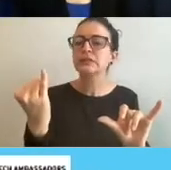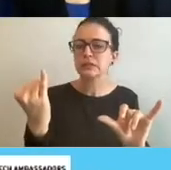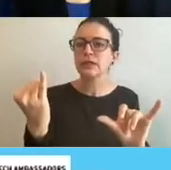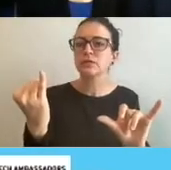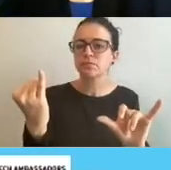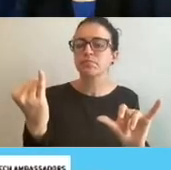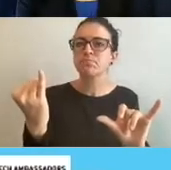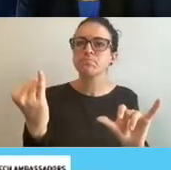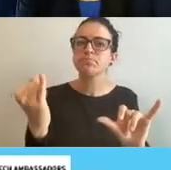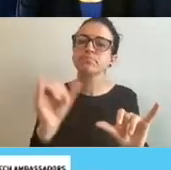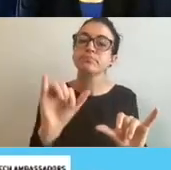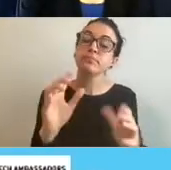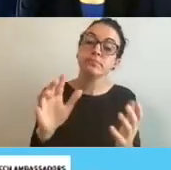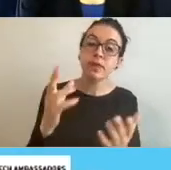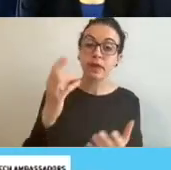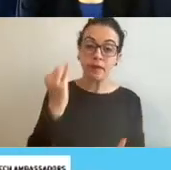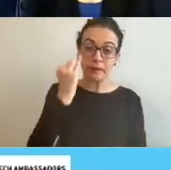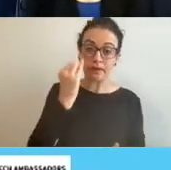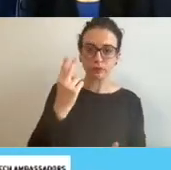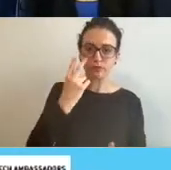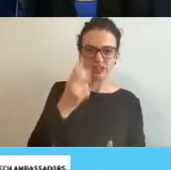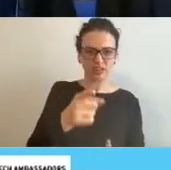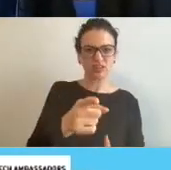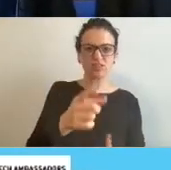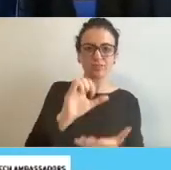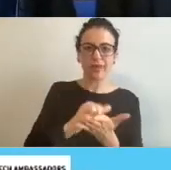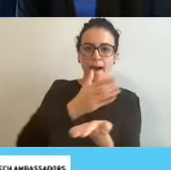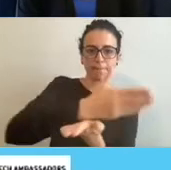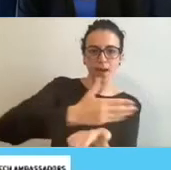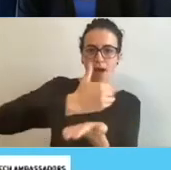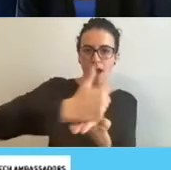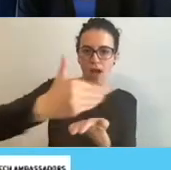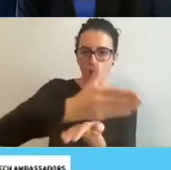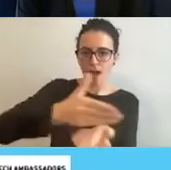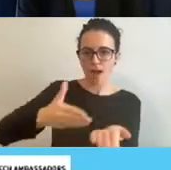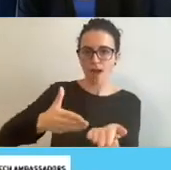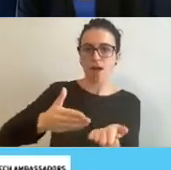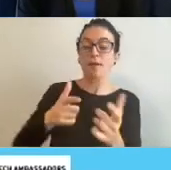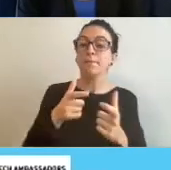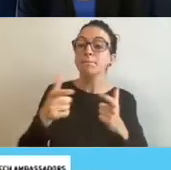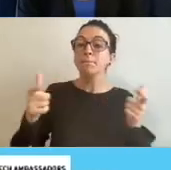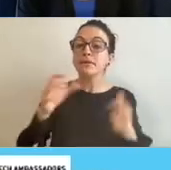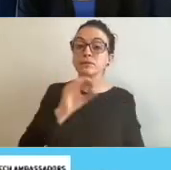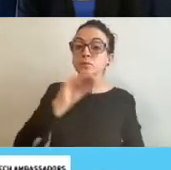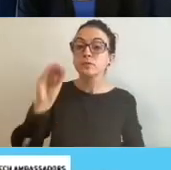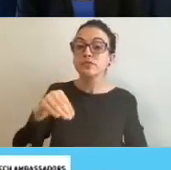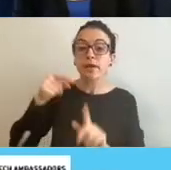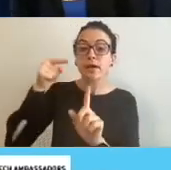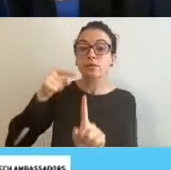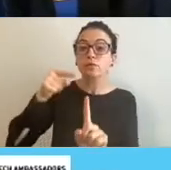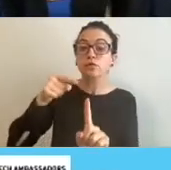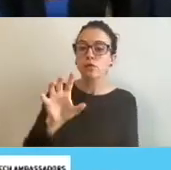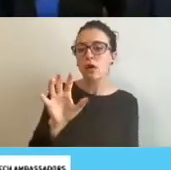you know, the, the, by far the majority, um, or I shouldn't say the majority, but the, the largest percentage there at a little over